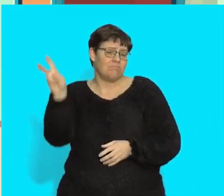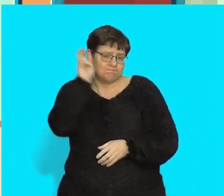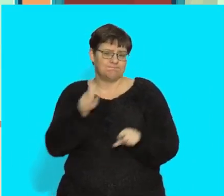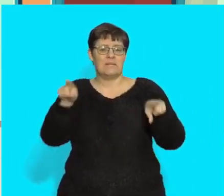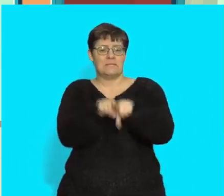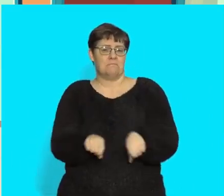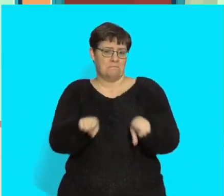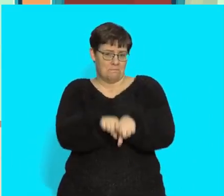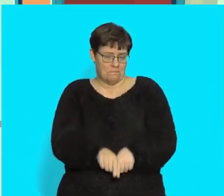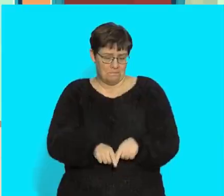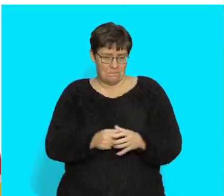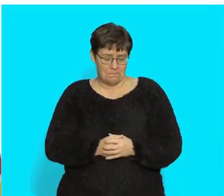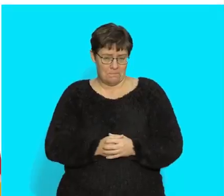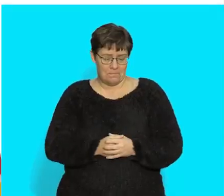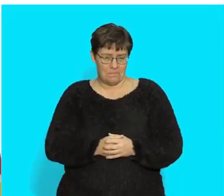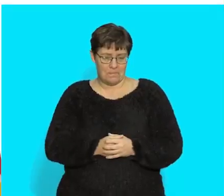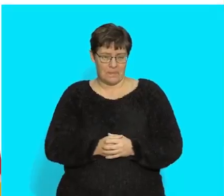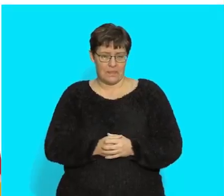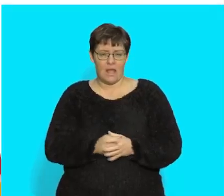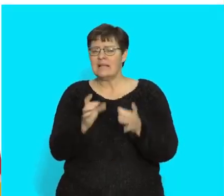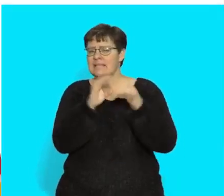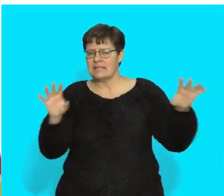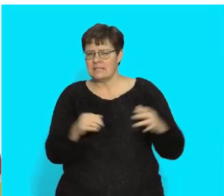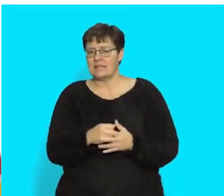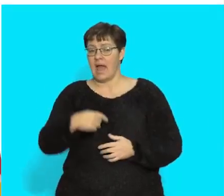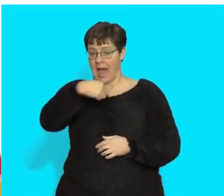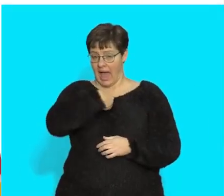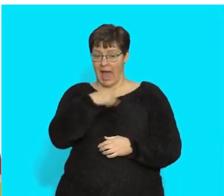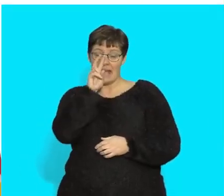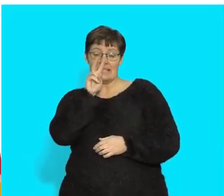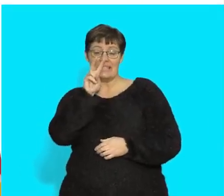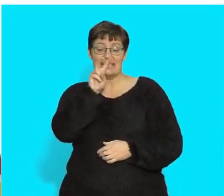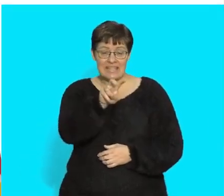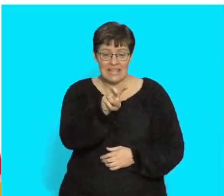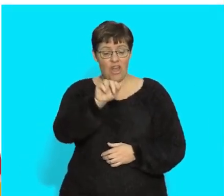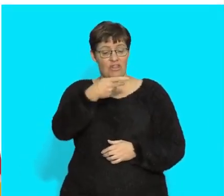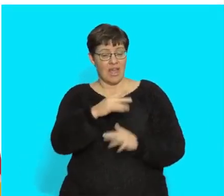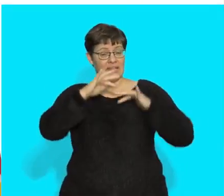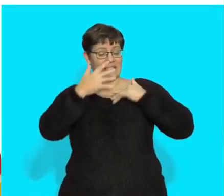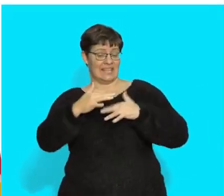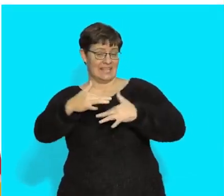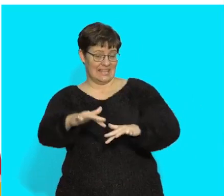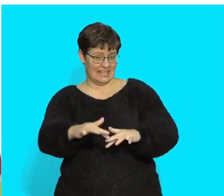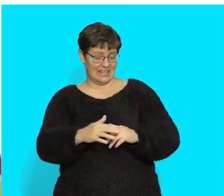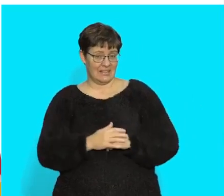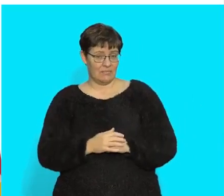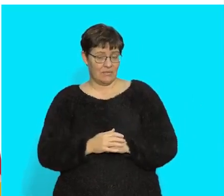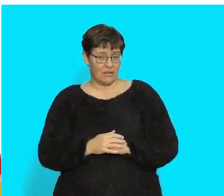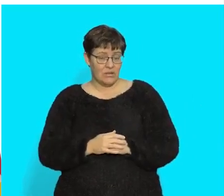Listen to the sentence. I see the sea. Which word did you hear twice?